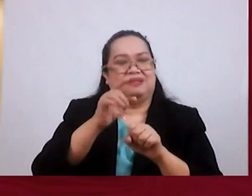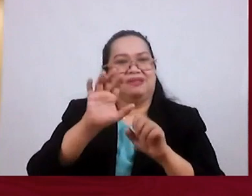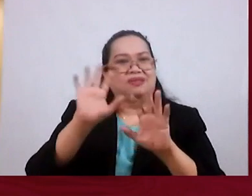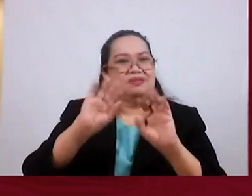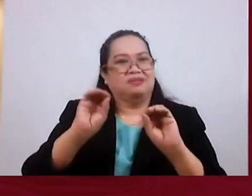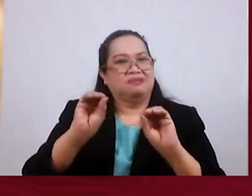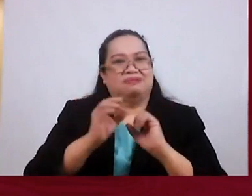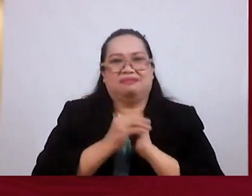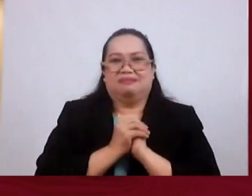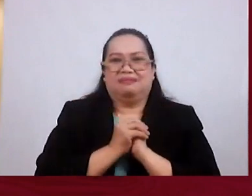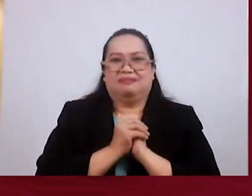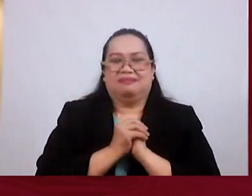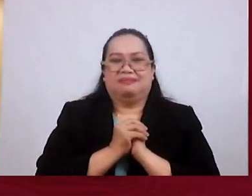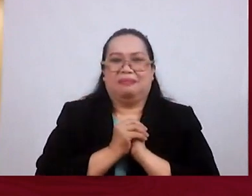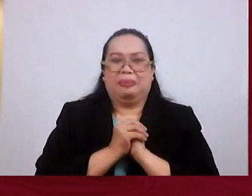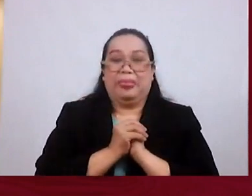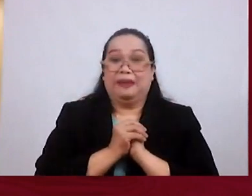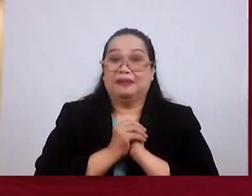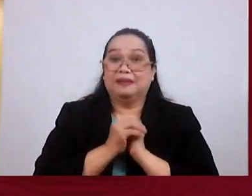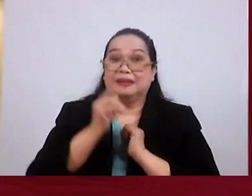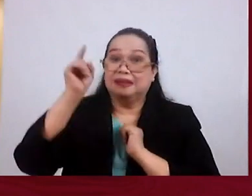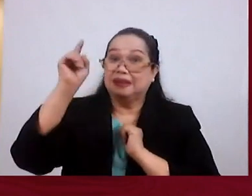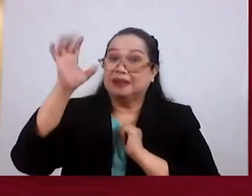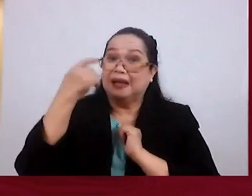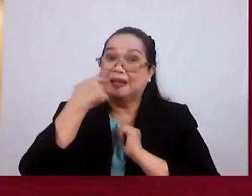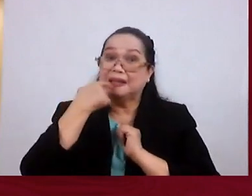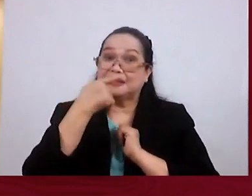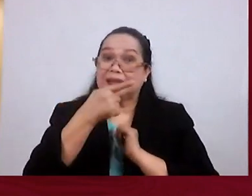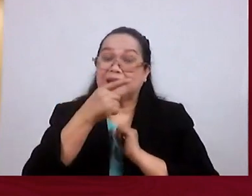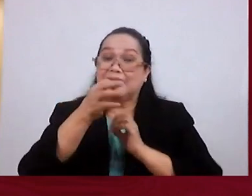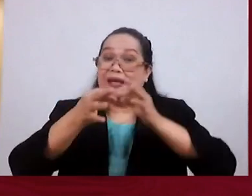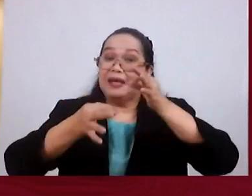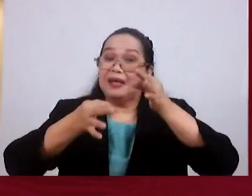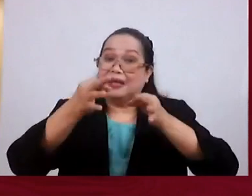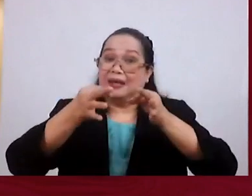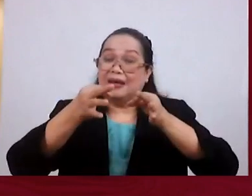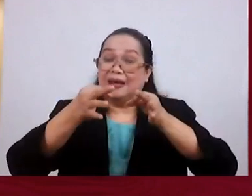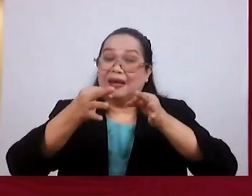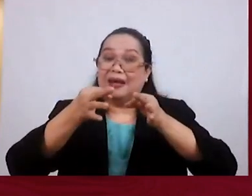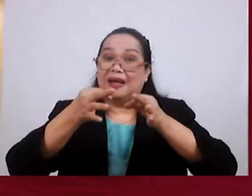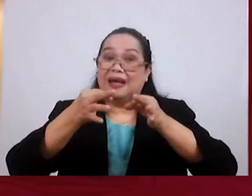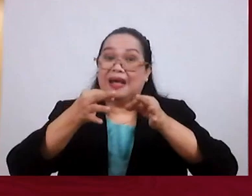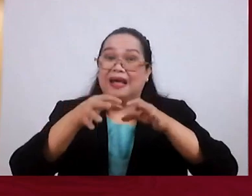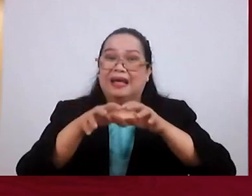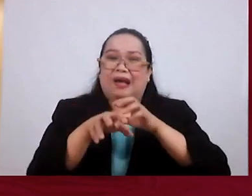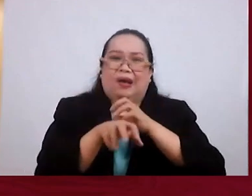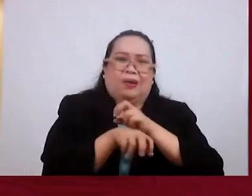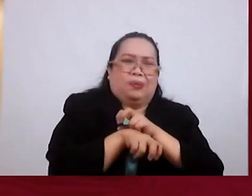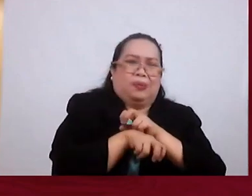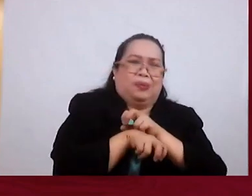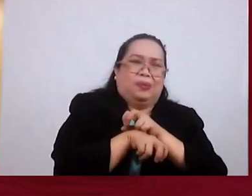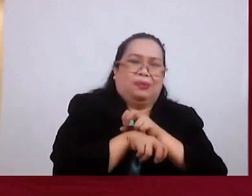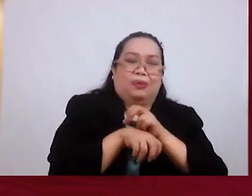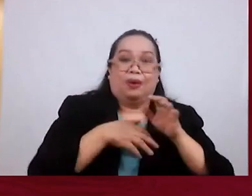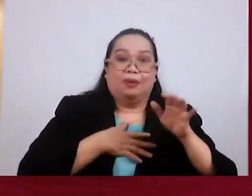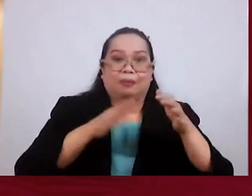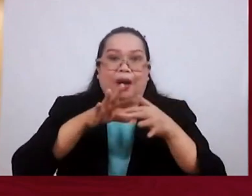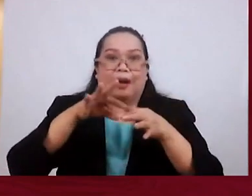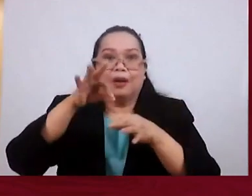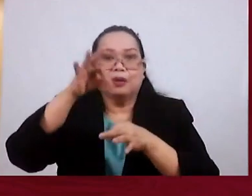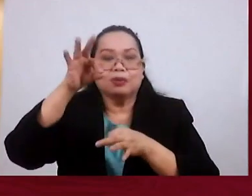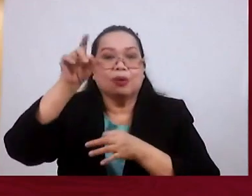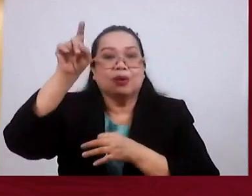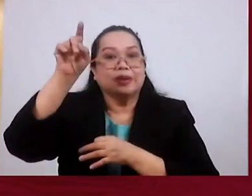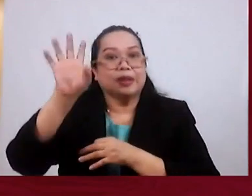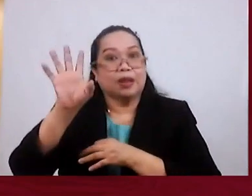Friends That's What He Says When He Says If He Shrinks Back My Soul God